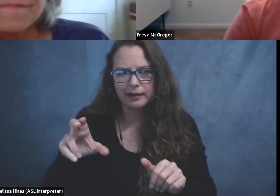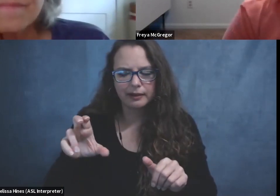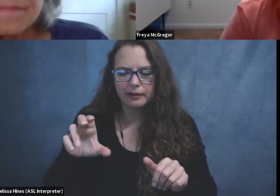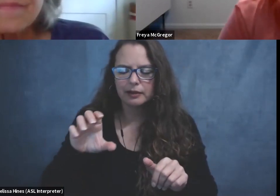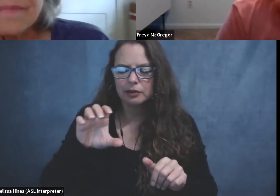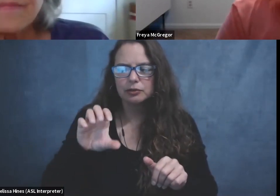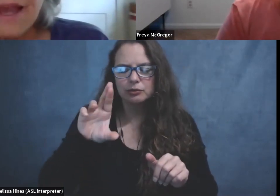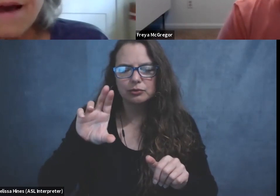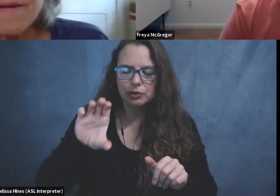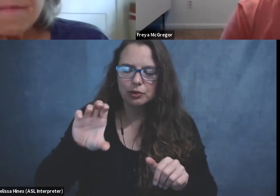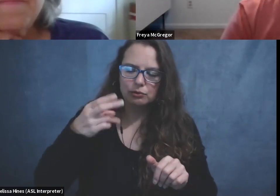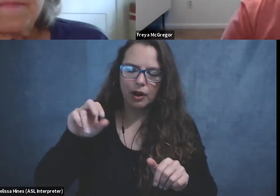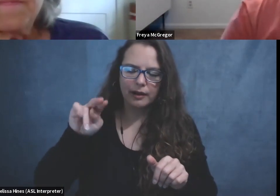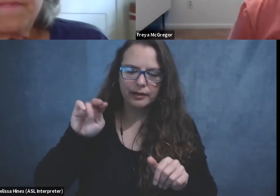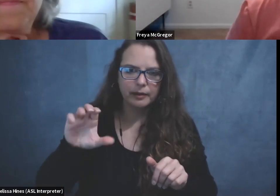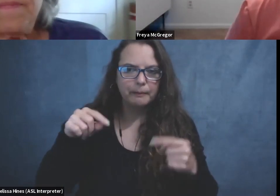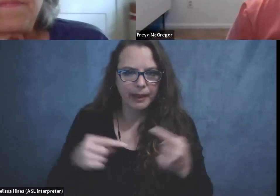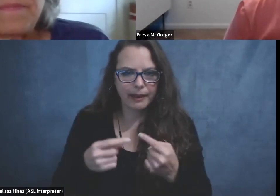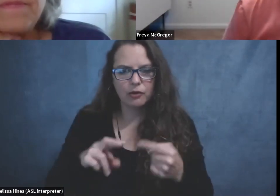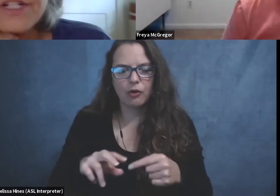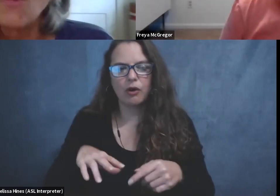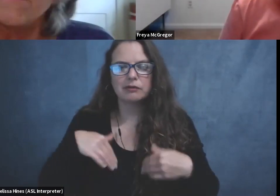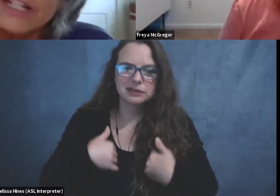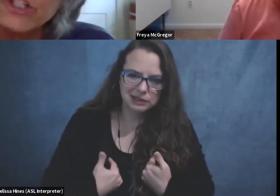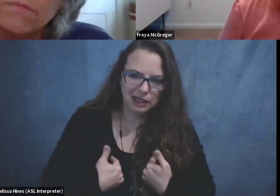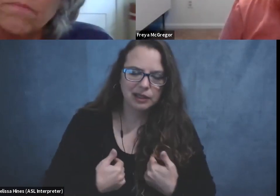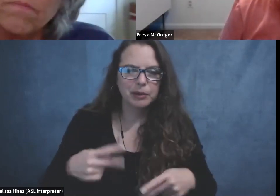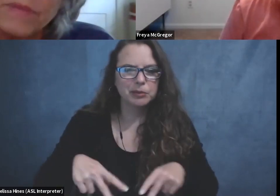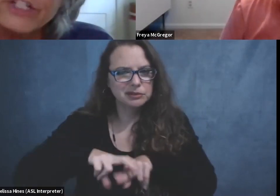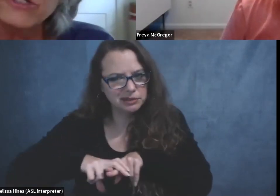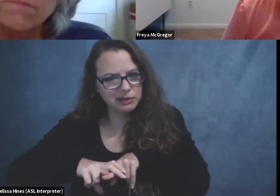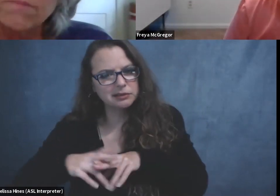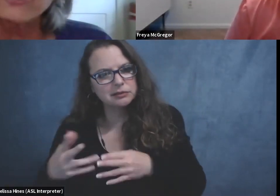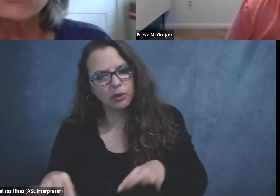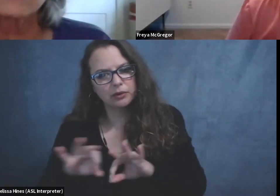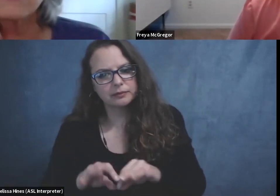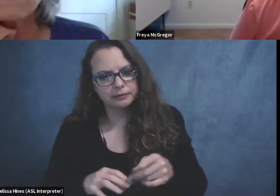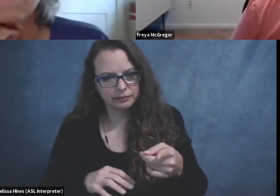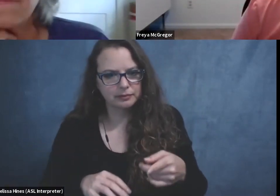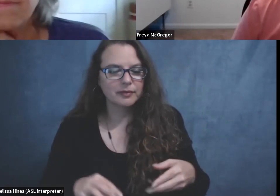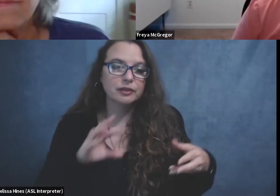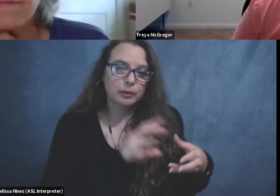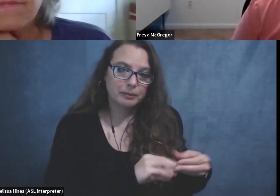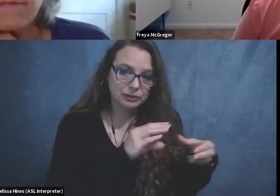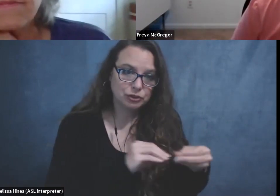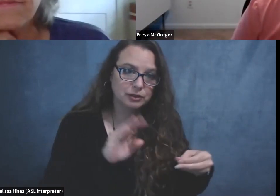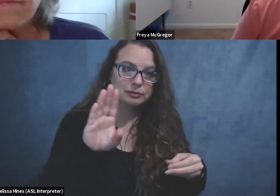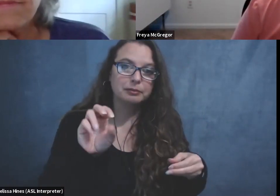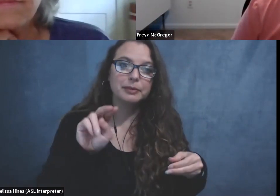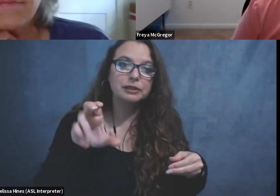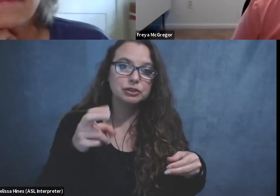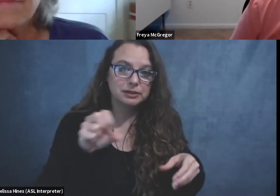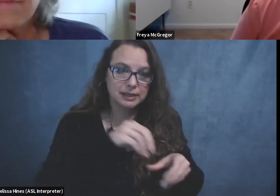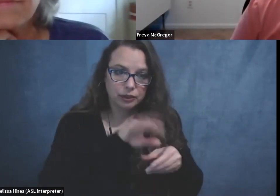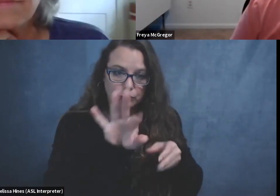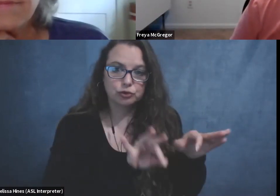quiet sit. Um, Benches are really valuable. So mention, mention benches. Benches.